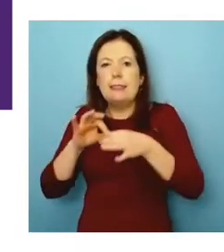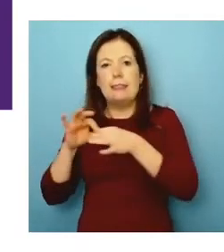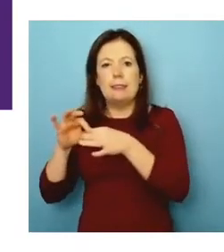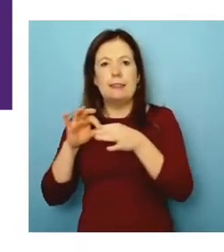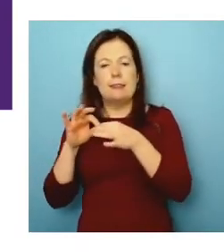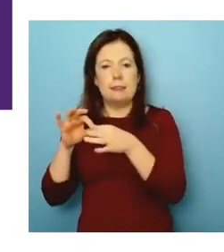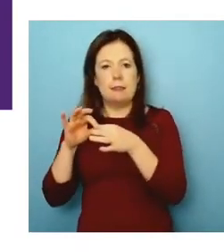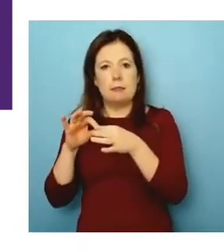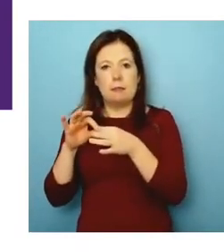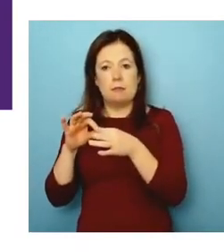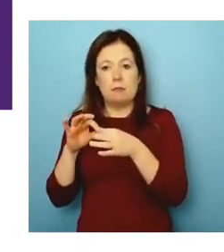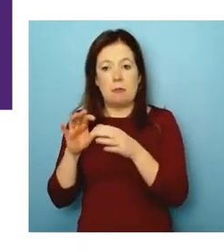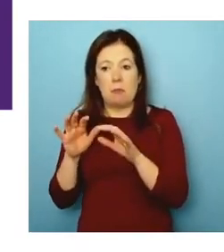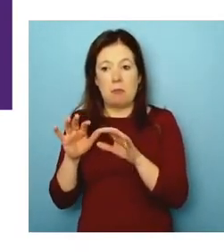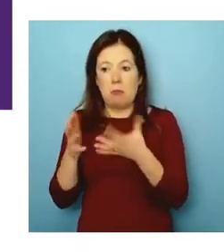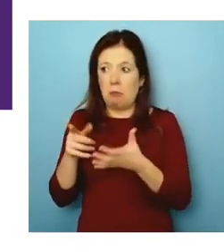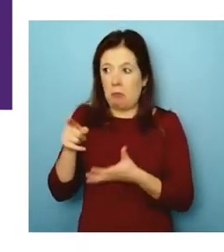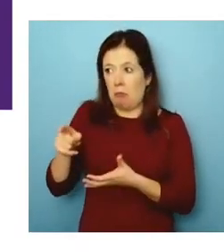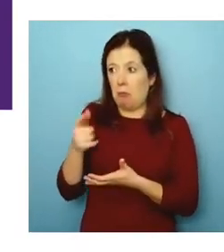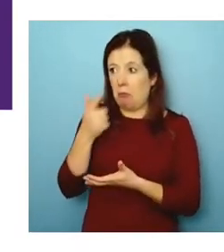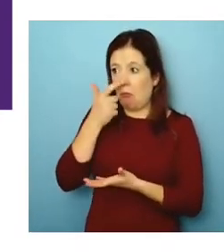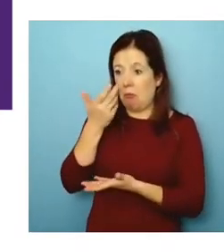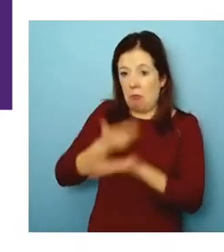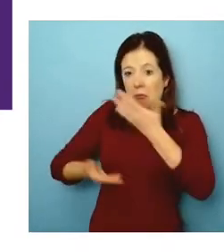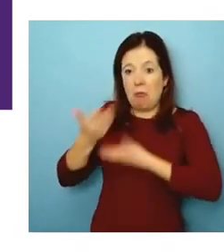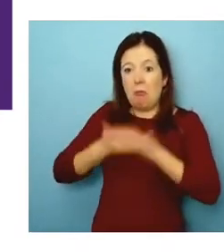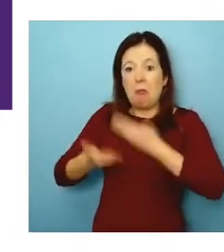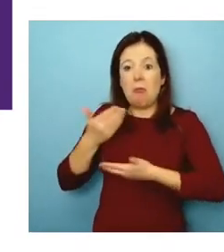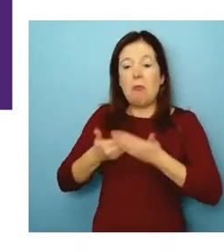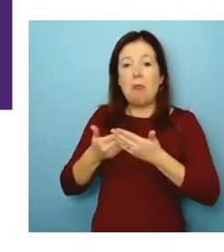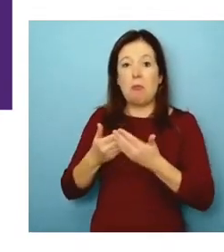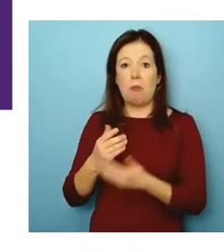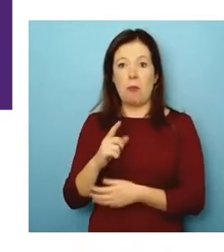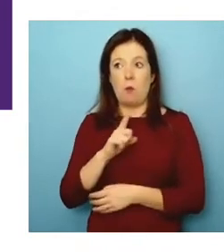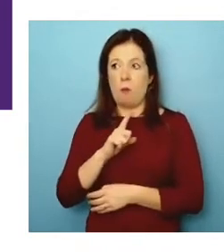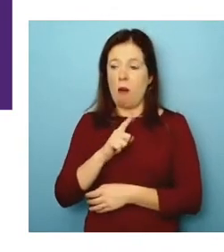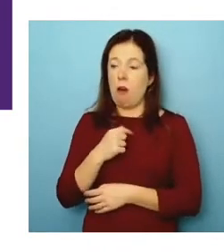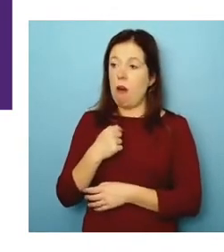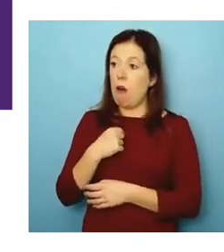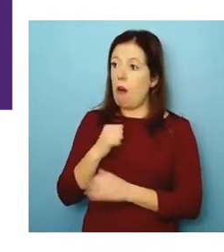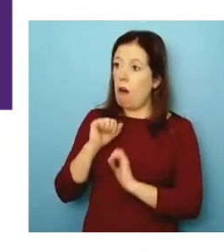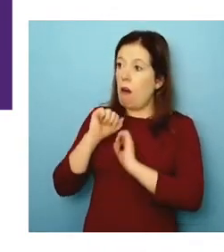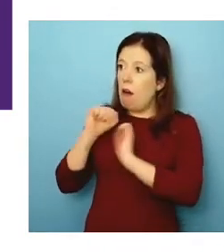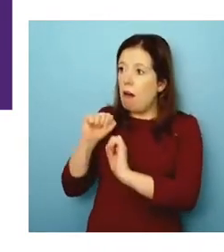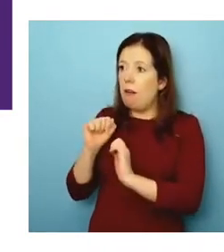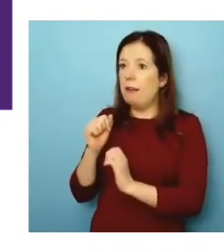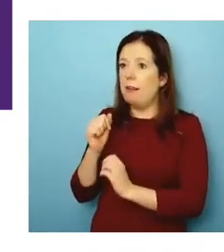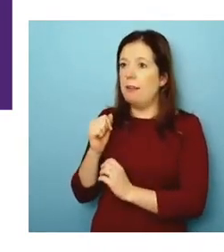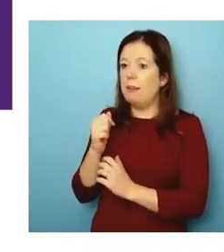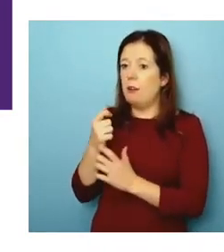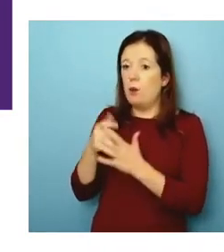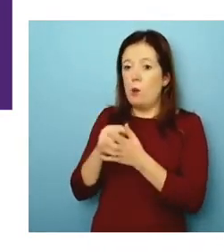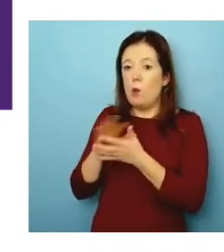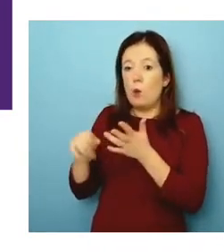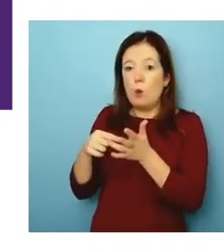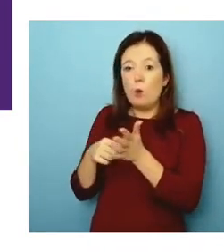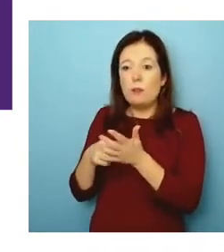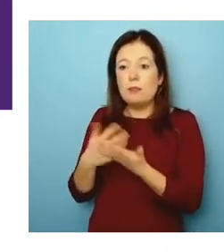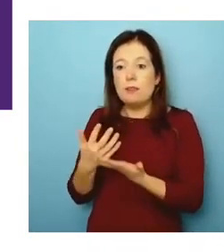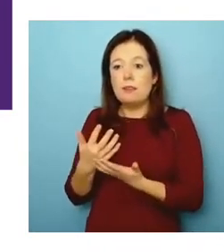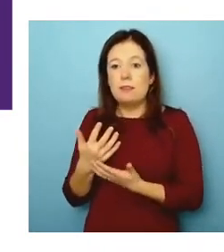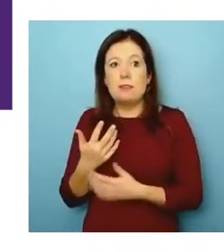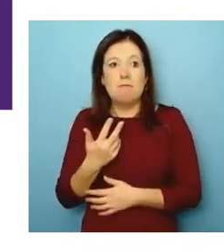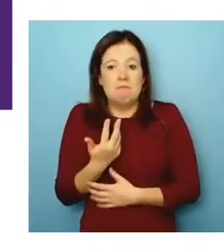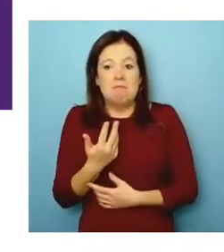wondered if you can speak a little bit about that, because it always touches my heart when you see whether it's 3,000 older people